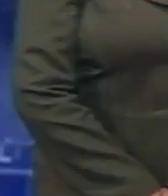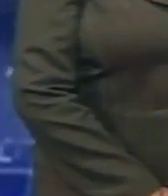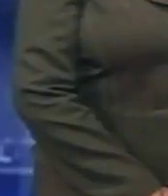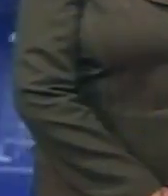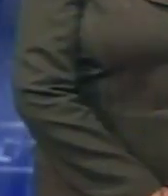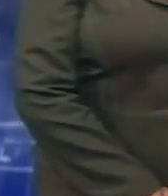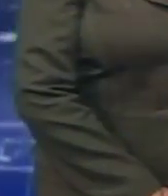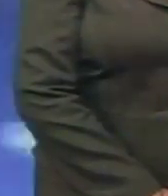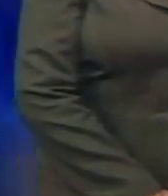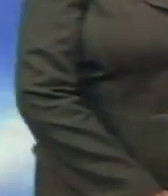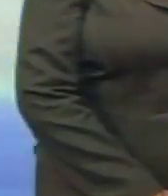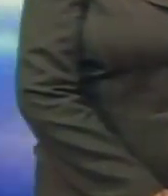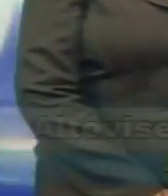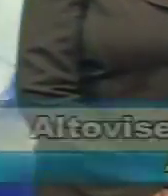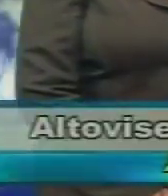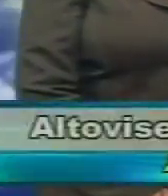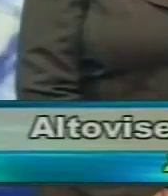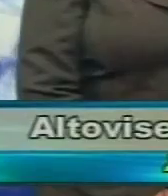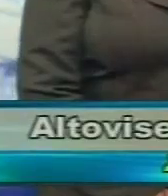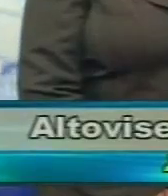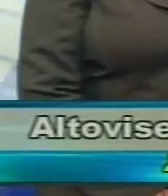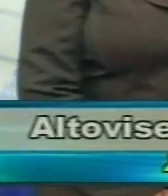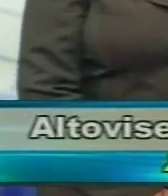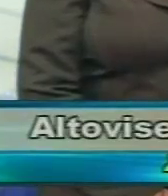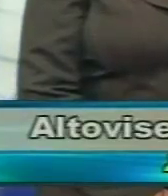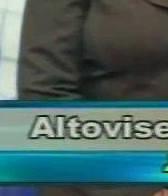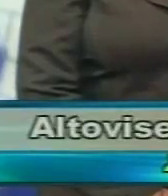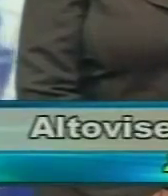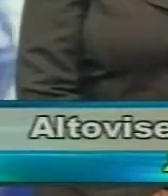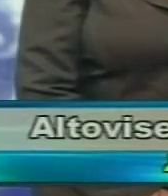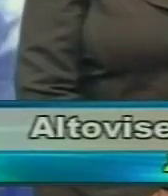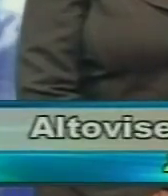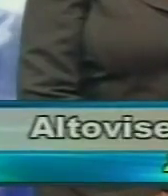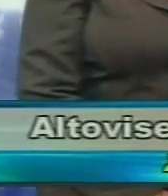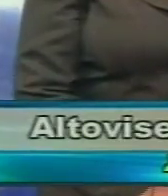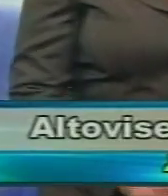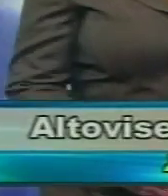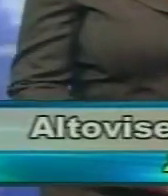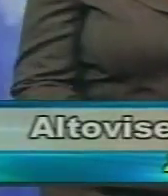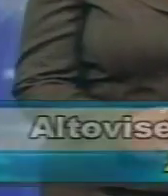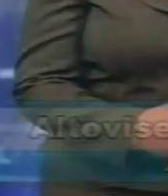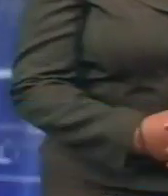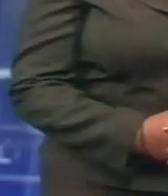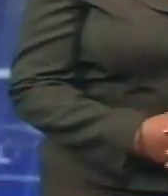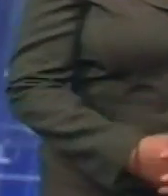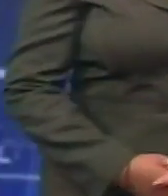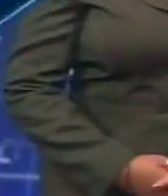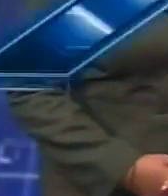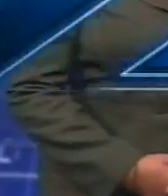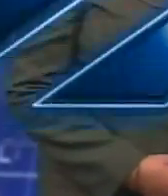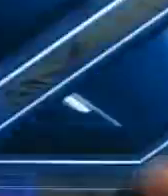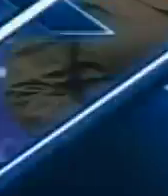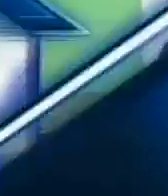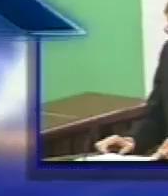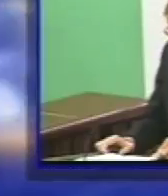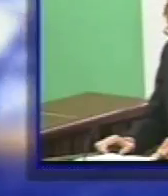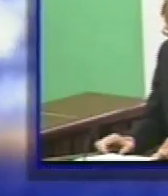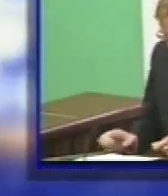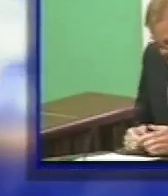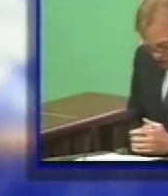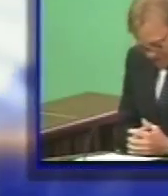Welcome to tonight's edition of the Business Beats, wanted by Royal Fidelity. Good evening, Bahamas. I'm Altavis Monnings. Let's take a look at what's making business today.